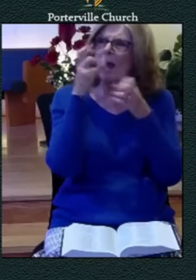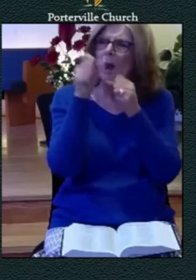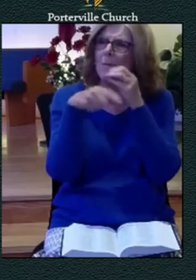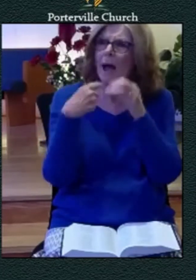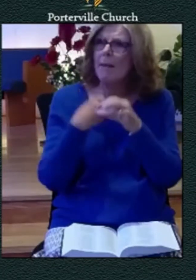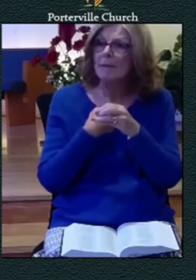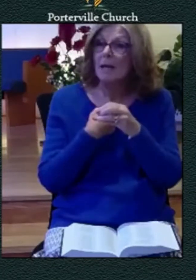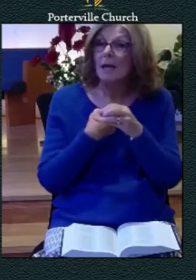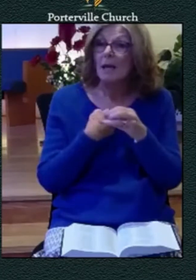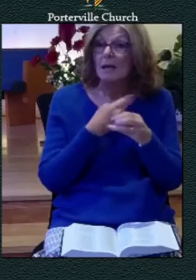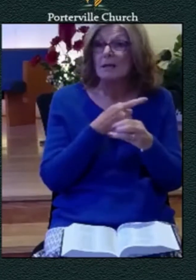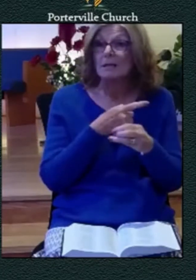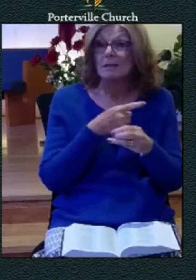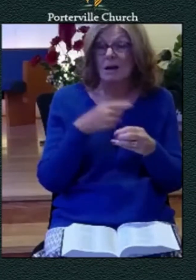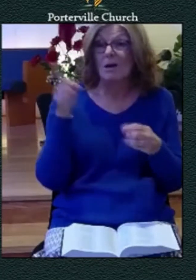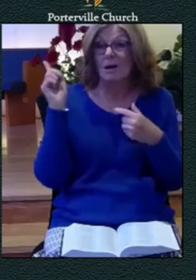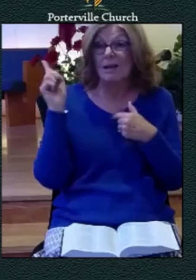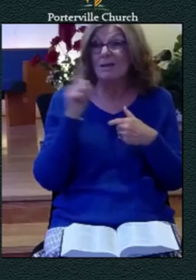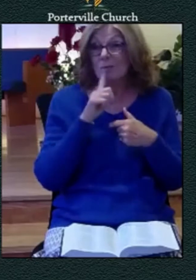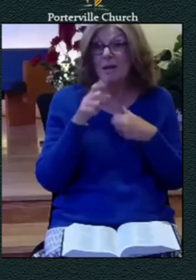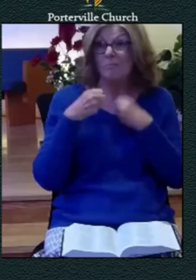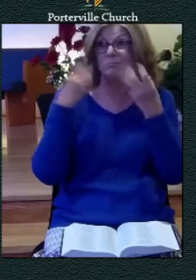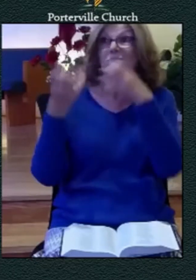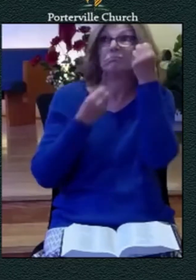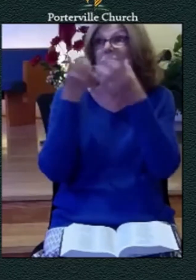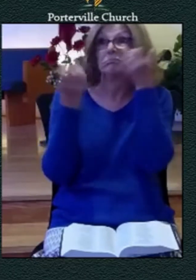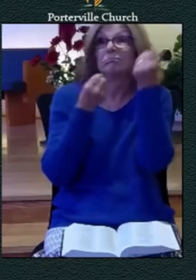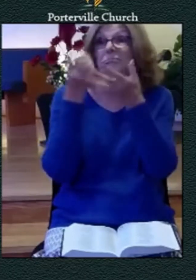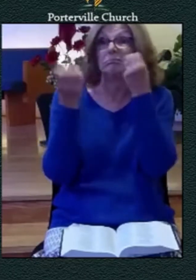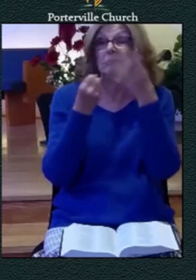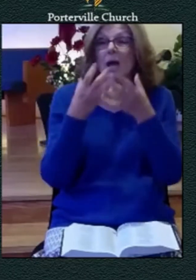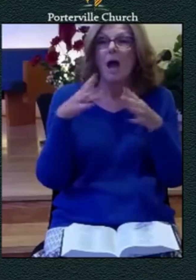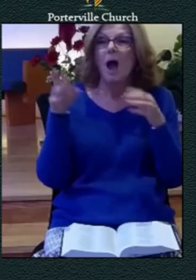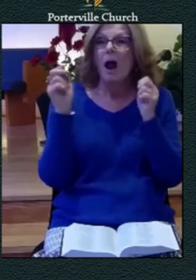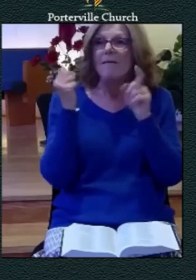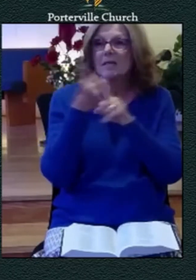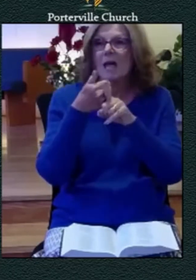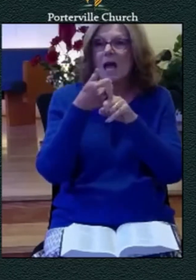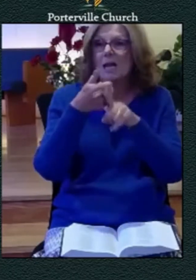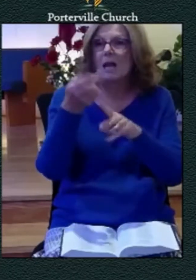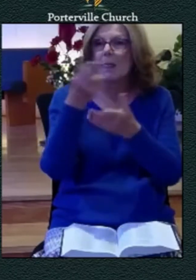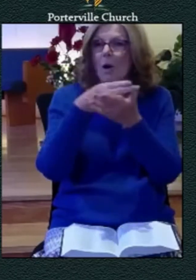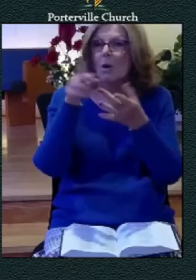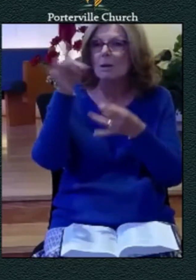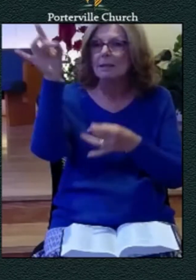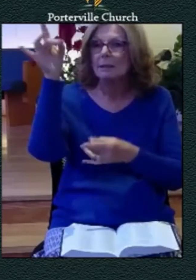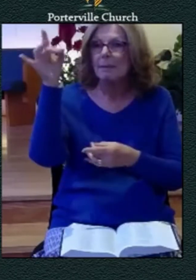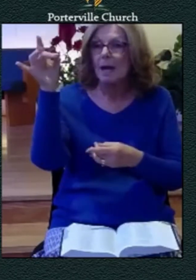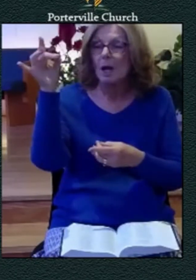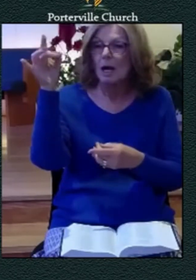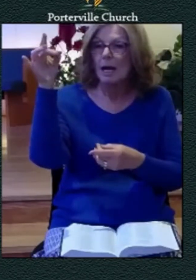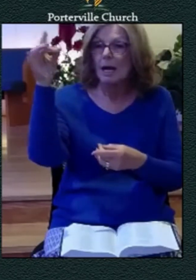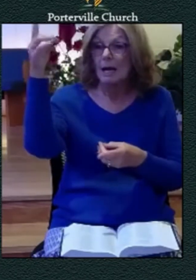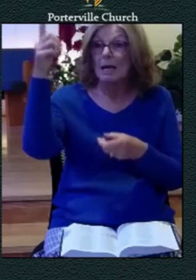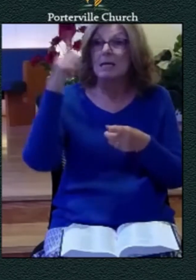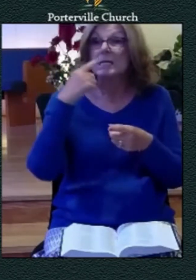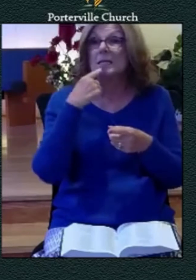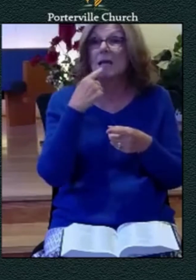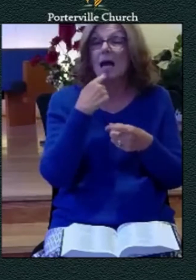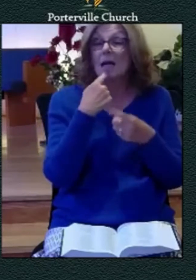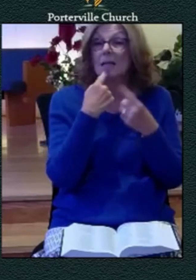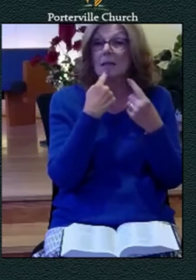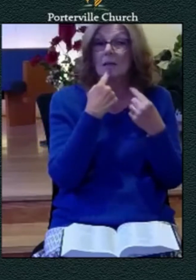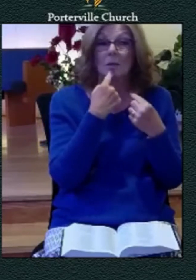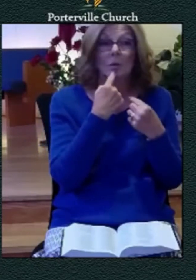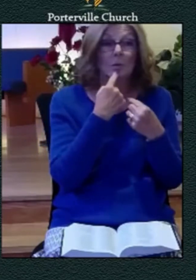easily play in the mind and all of a sudden the holy spirit said to me as i asked what can i do he said you